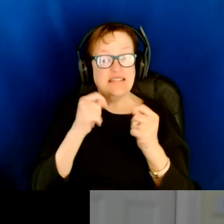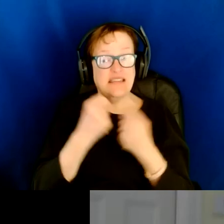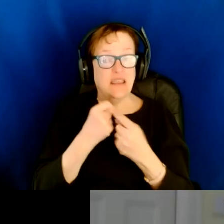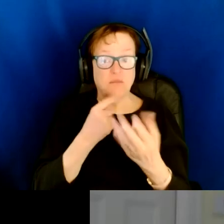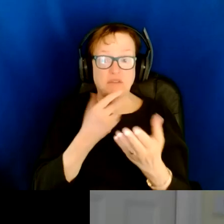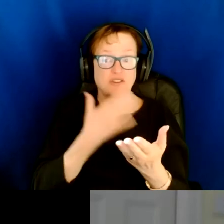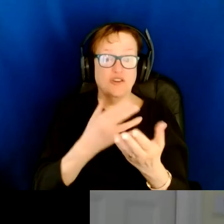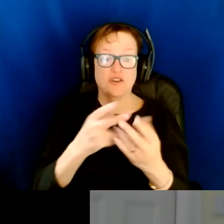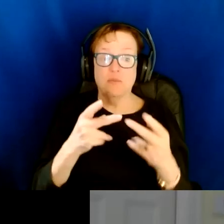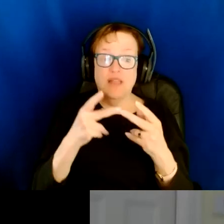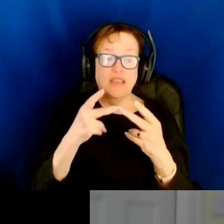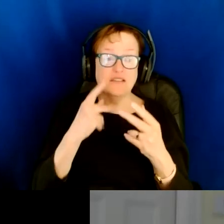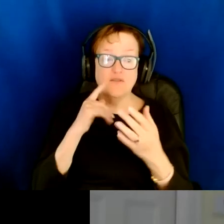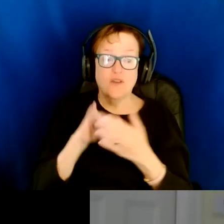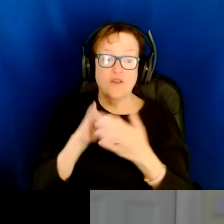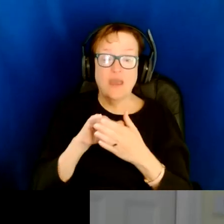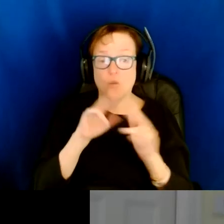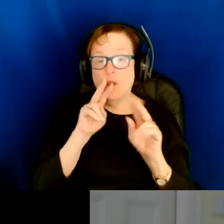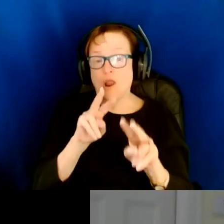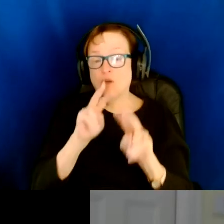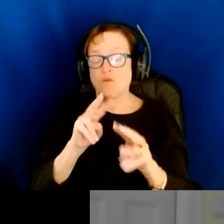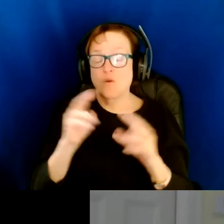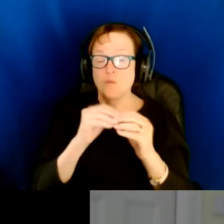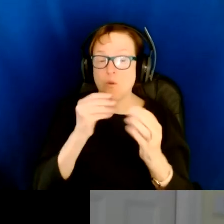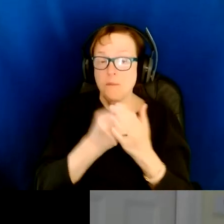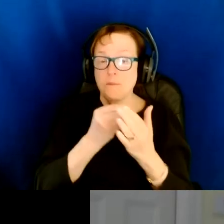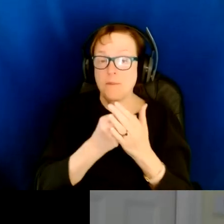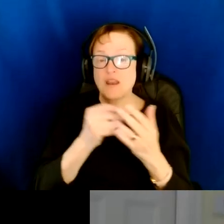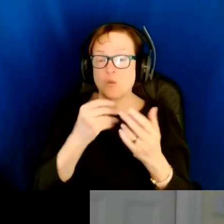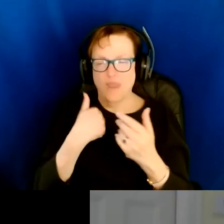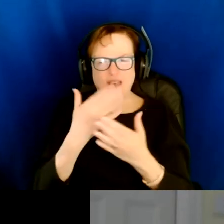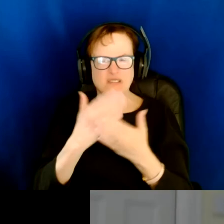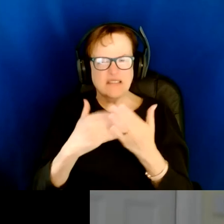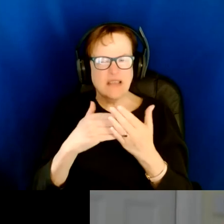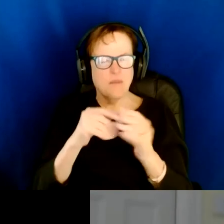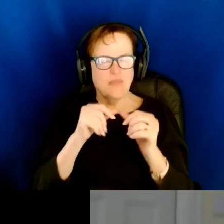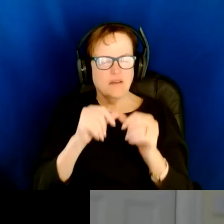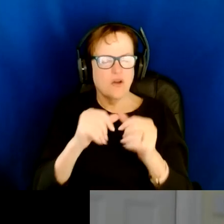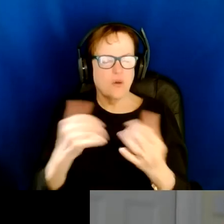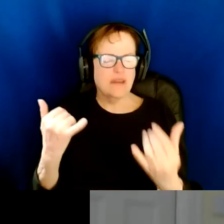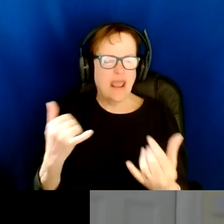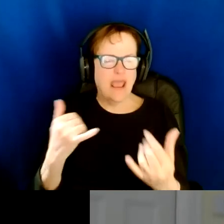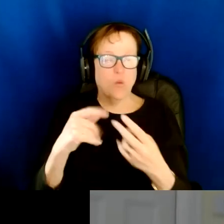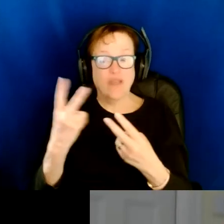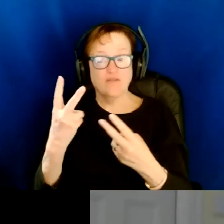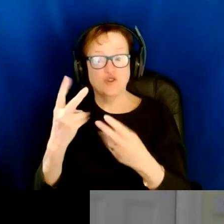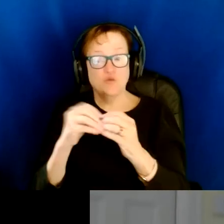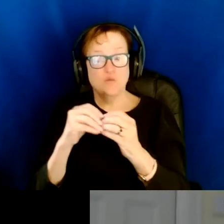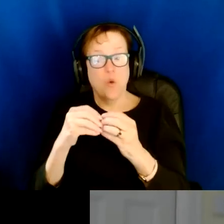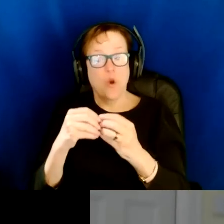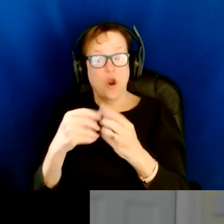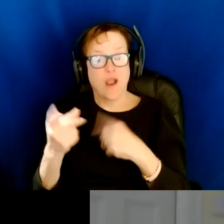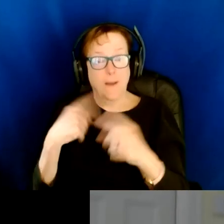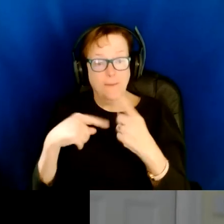so. And we're looking forward to additional funding. We have some that's ongoing right now. We have two more in the works, one